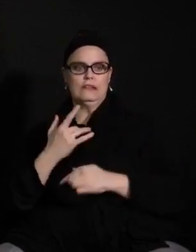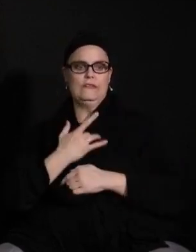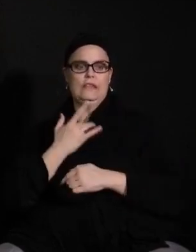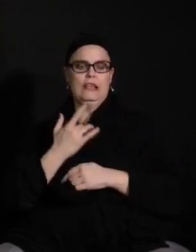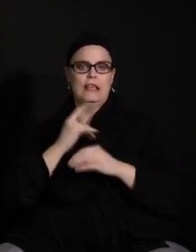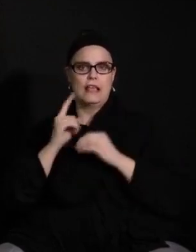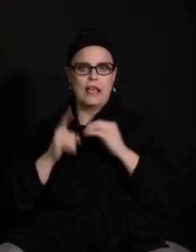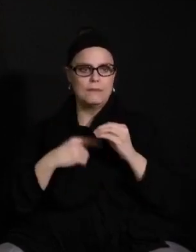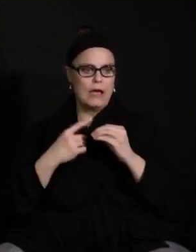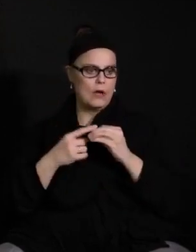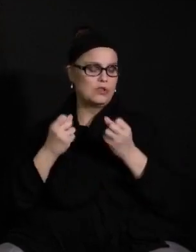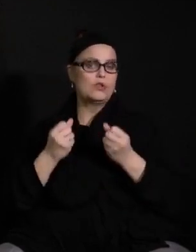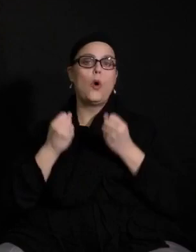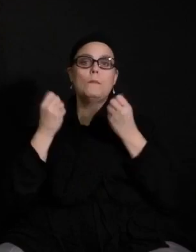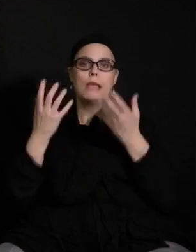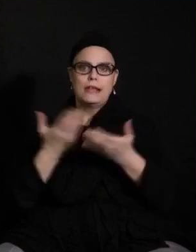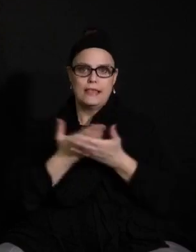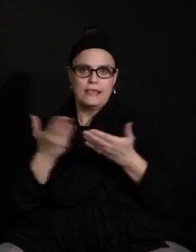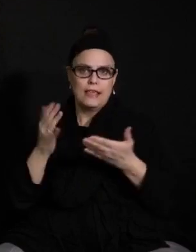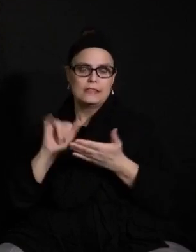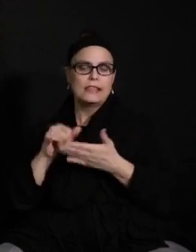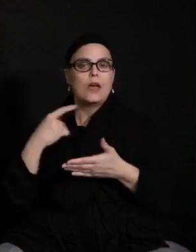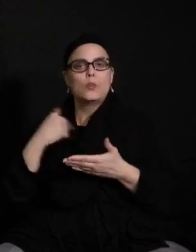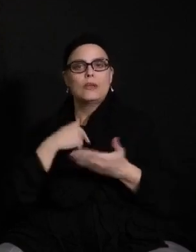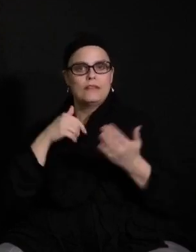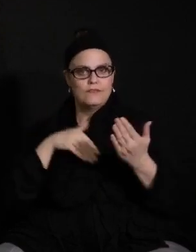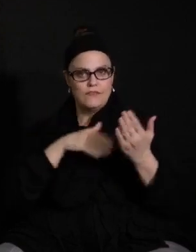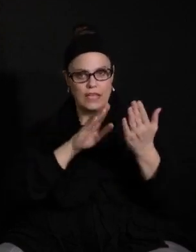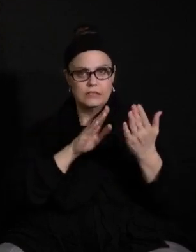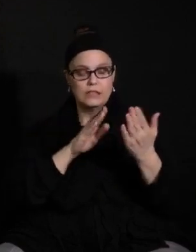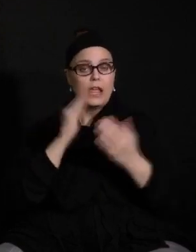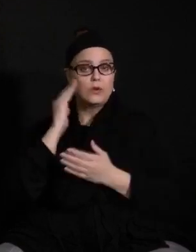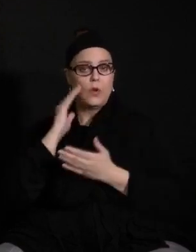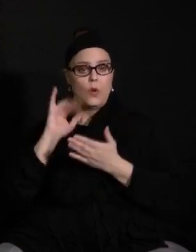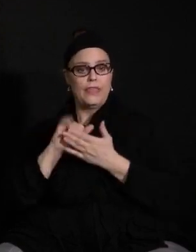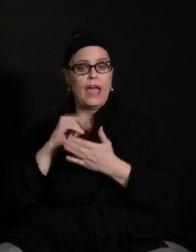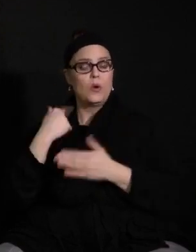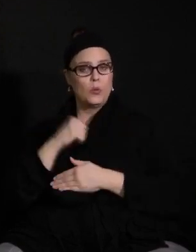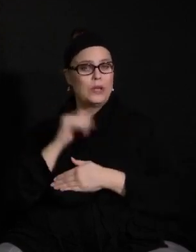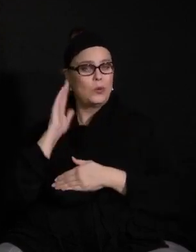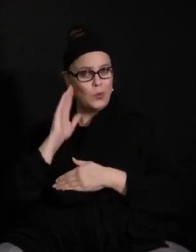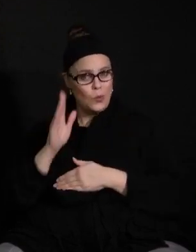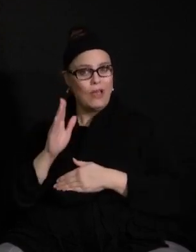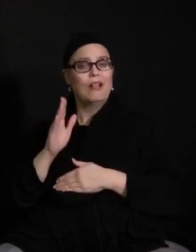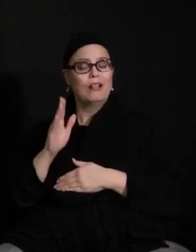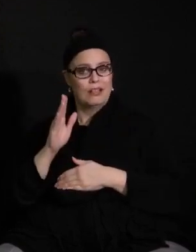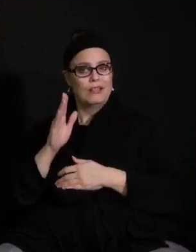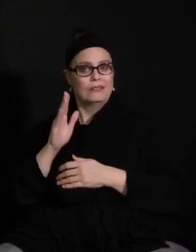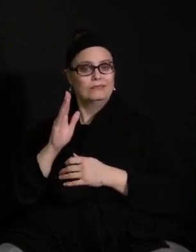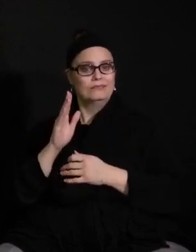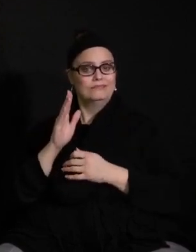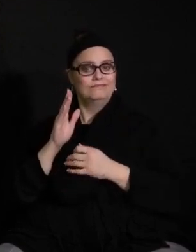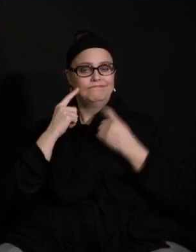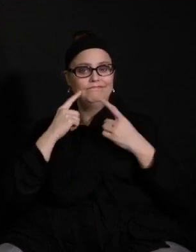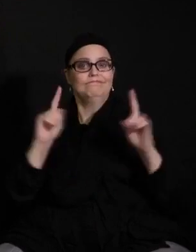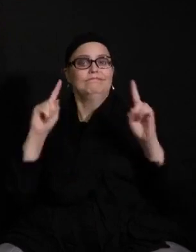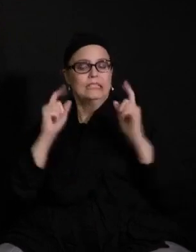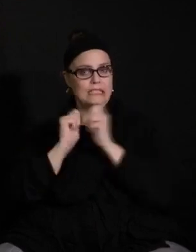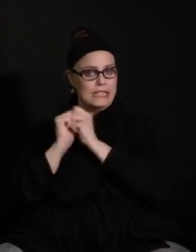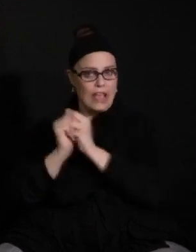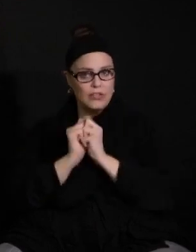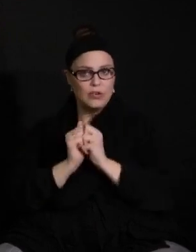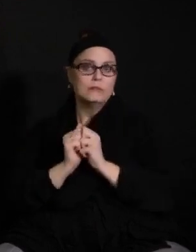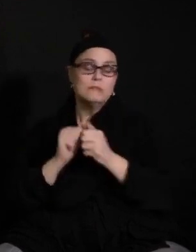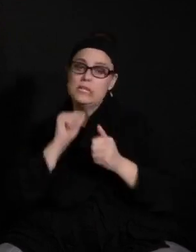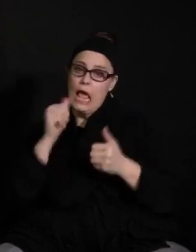about many of the things that we faced. Just know that we'll get through this together. It hasn't been easy and there may